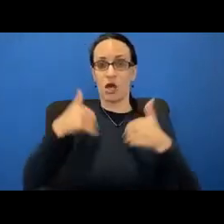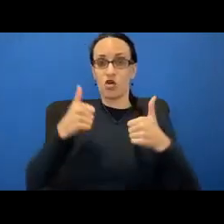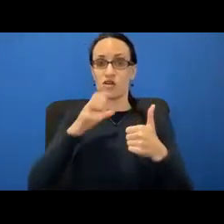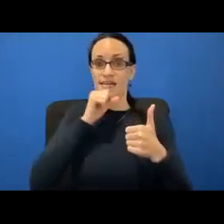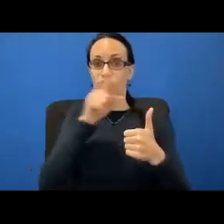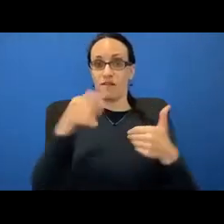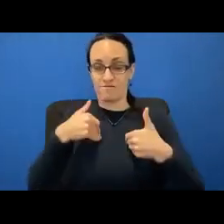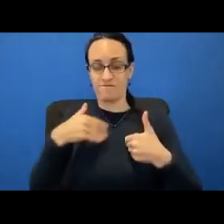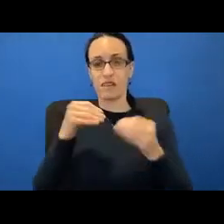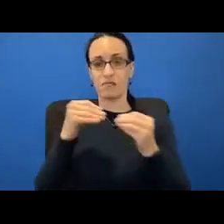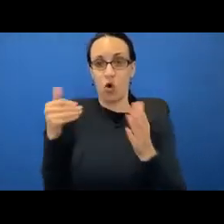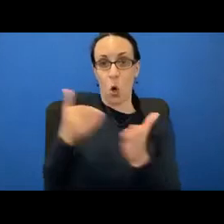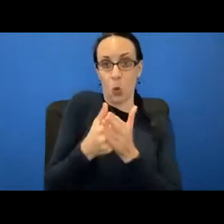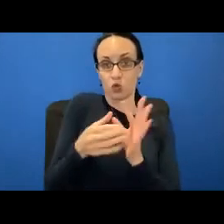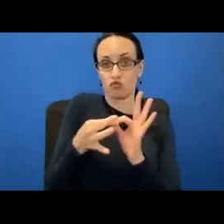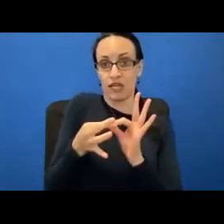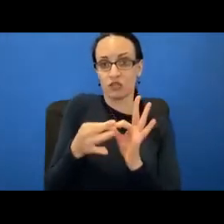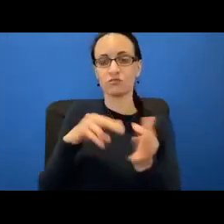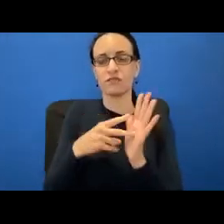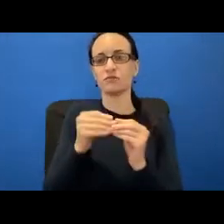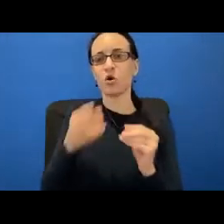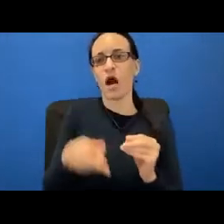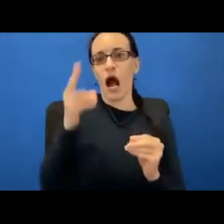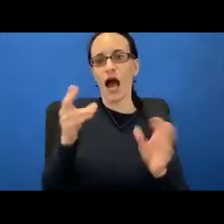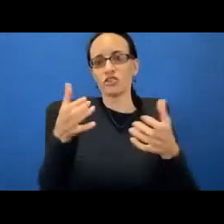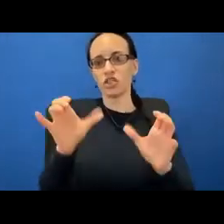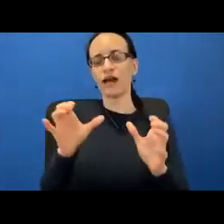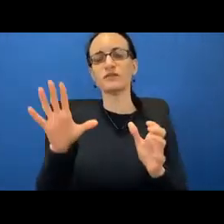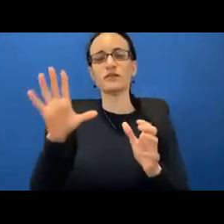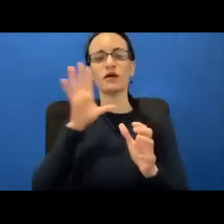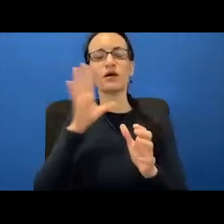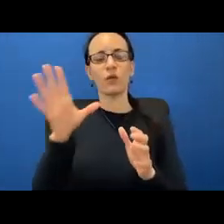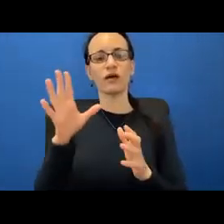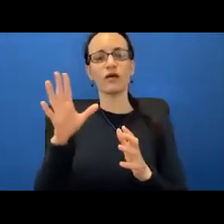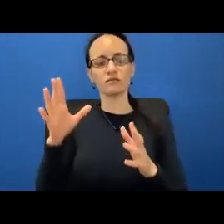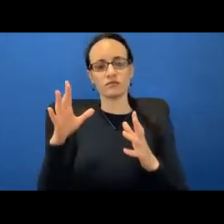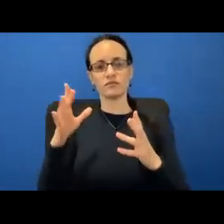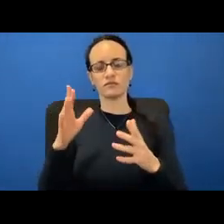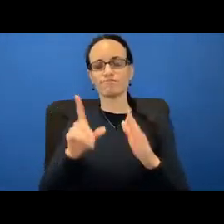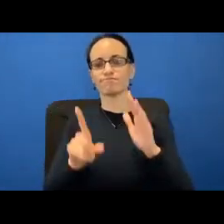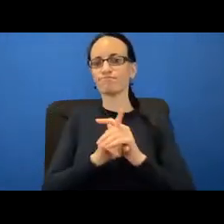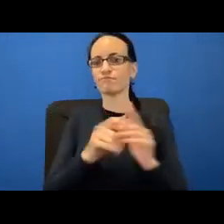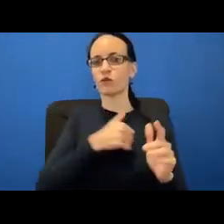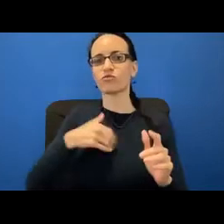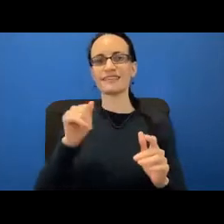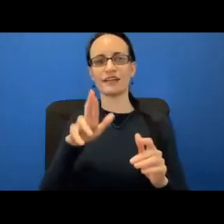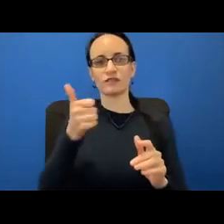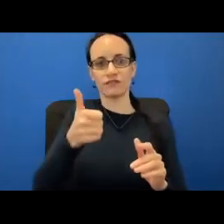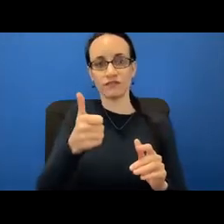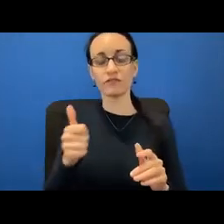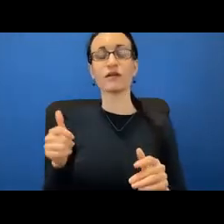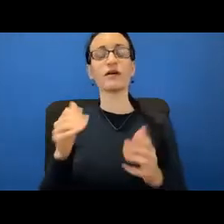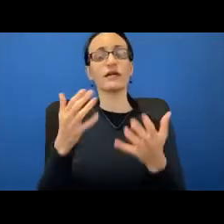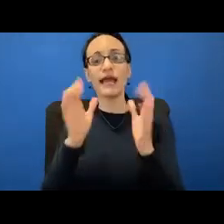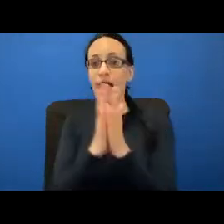closer they are related to you, the higher your chances are of getting it. If you have a strong family history, ask your doctor about genetic testing. It's